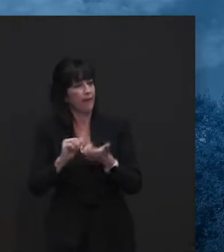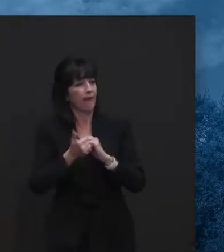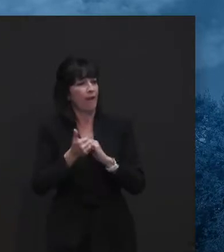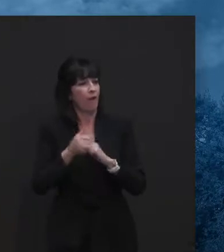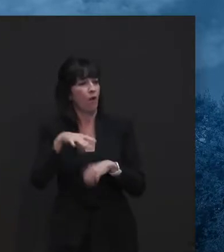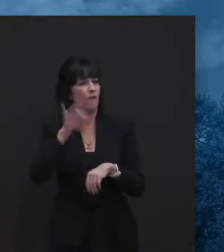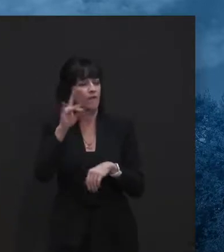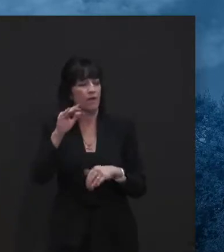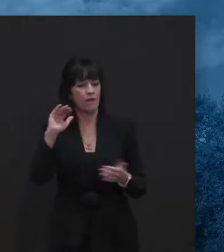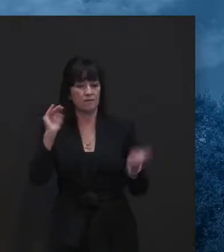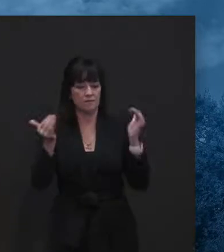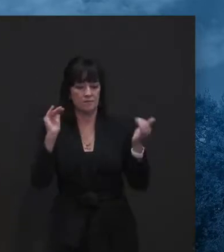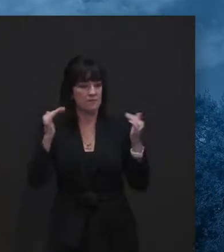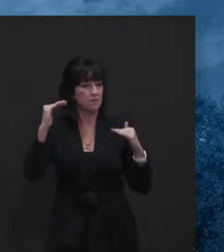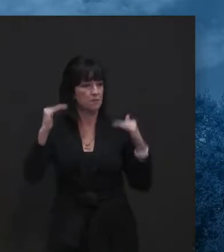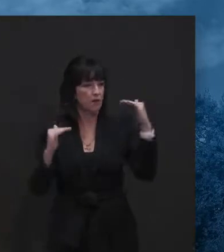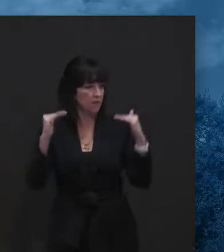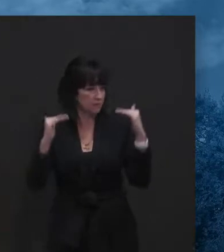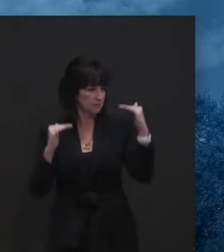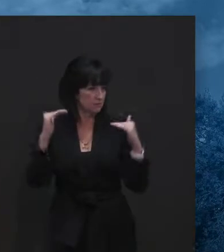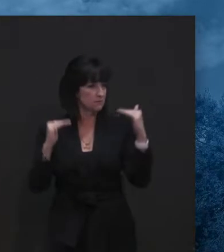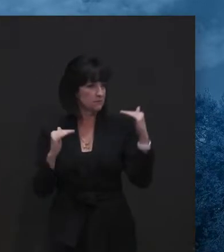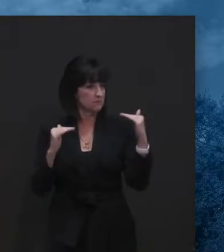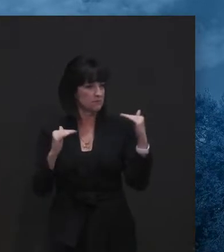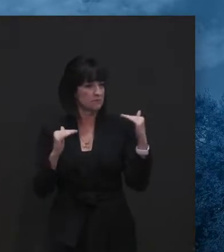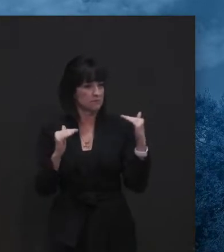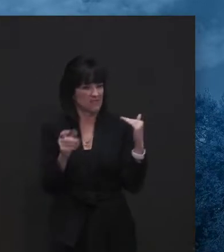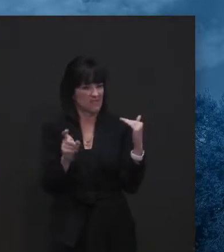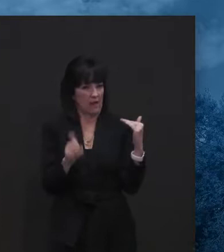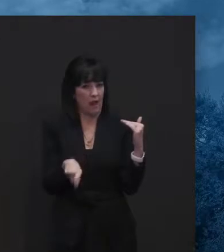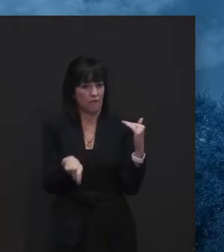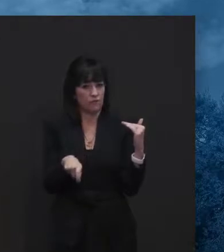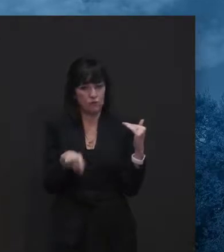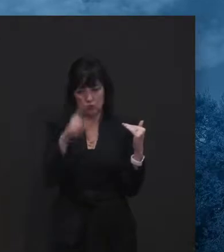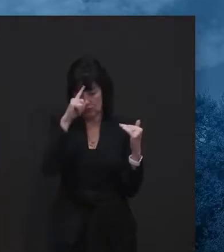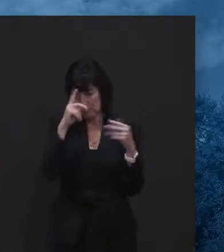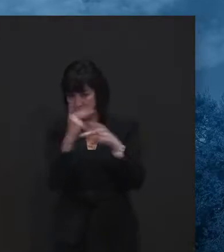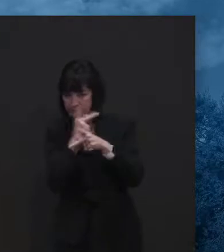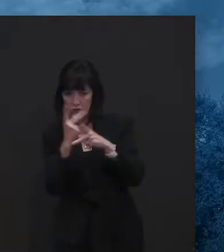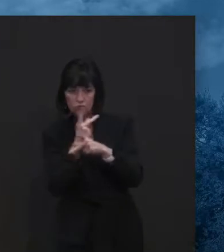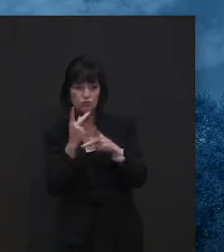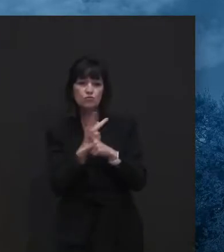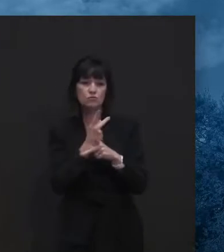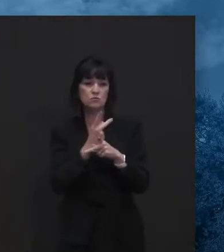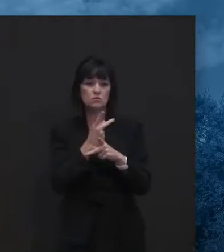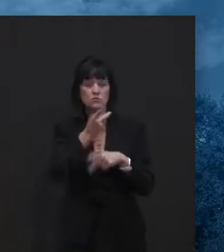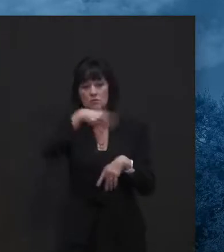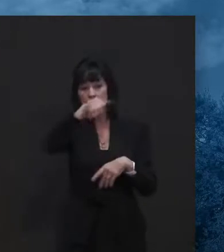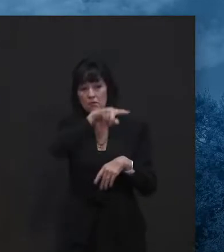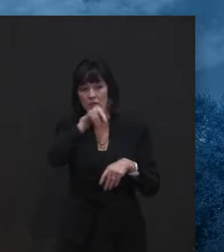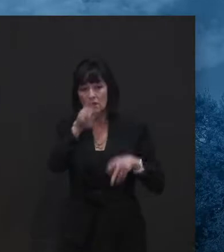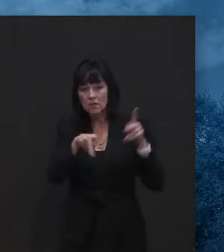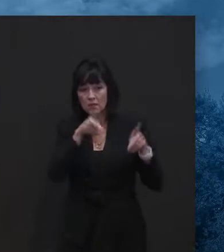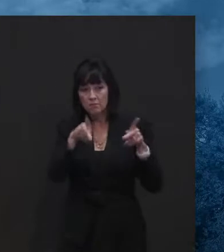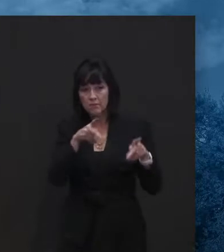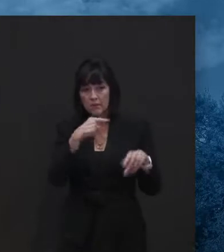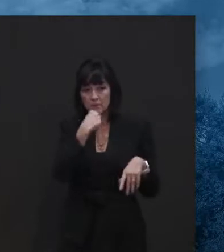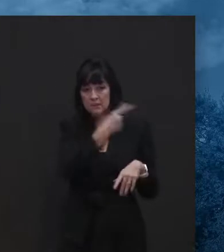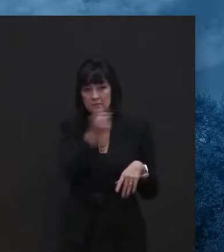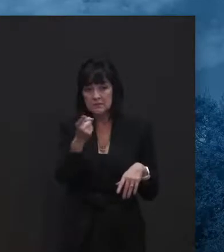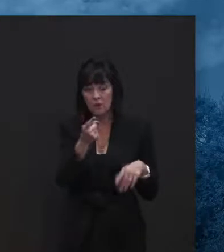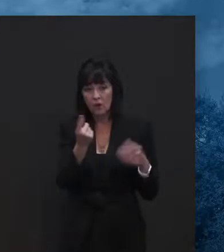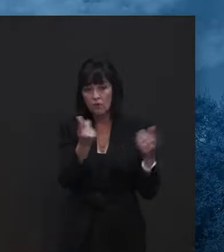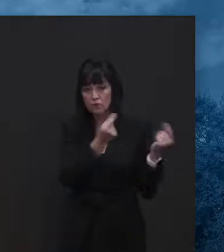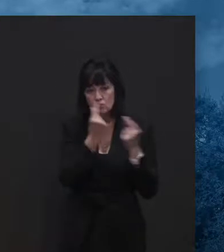with respect to restrictions that are targeted. Uh, it, it, it would be the worst possible